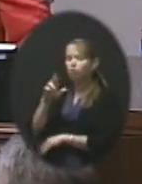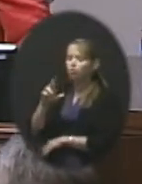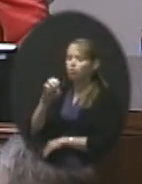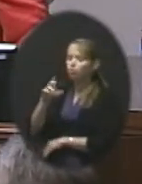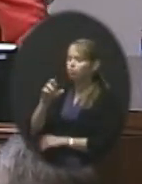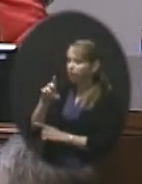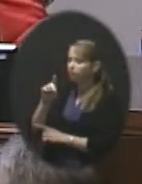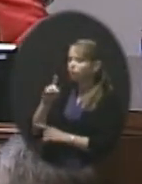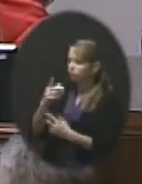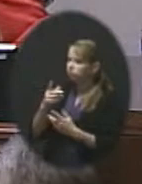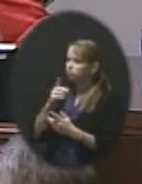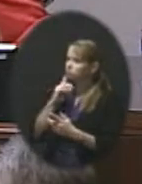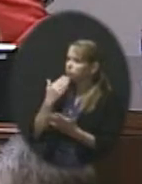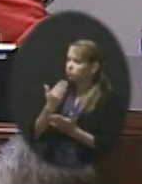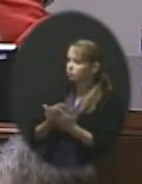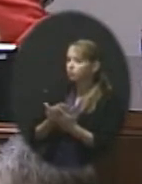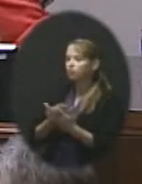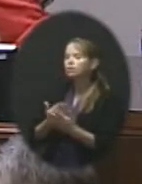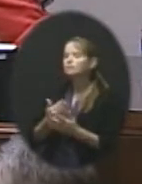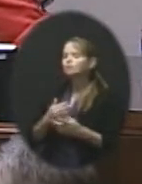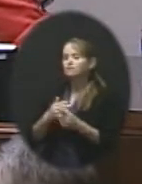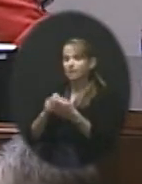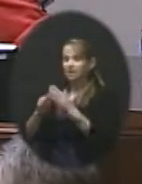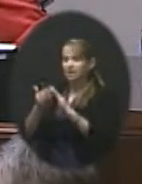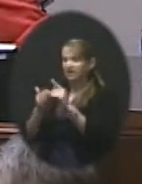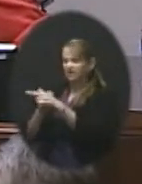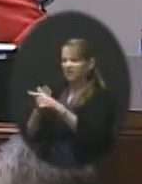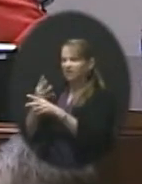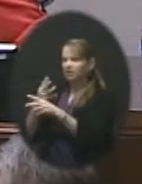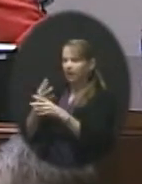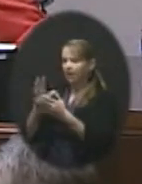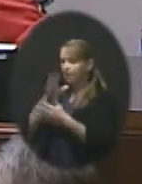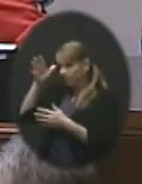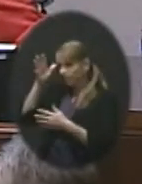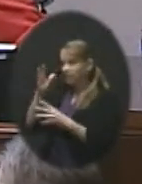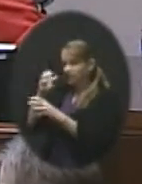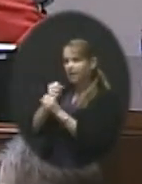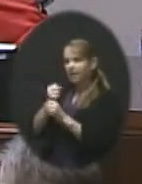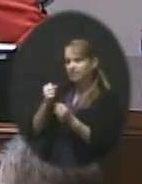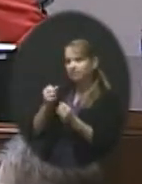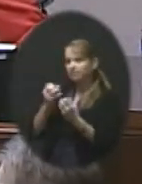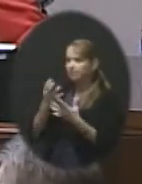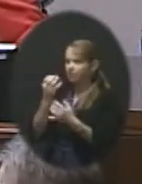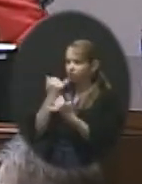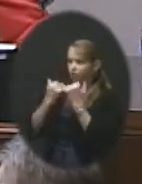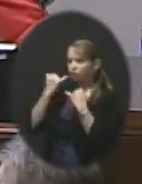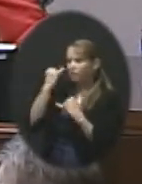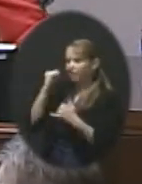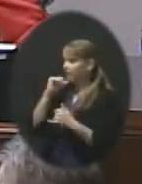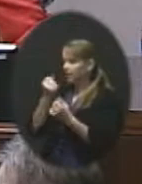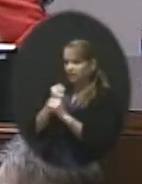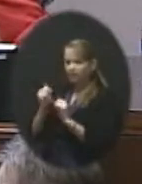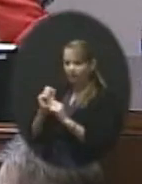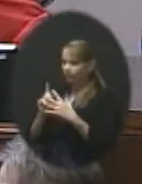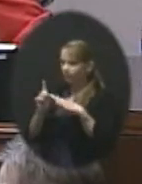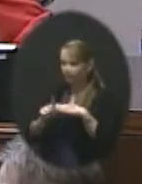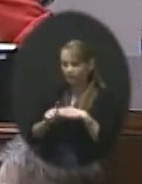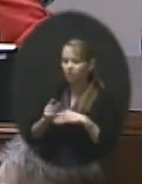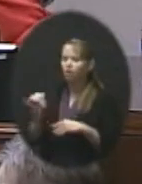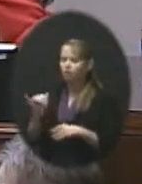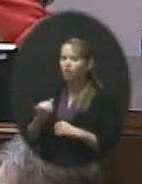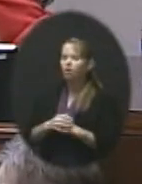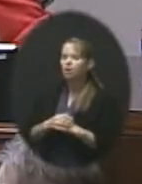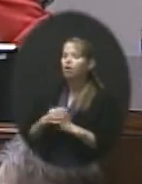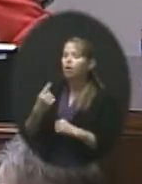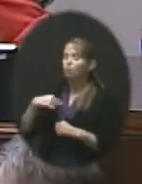They get as many calls as we would if there wasn't safe passage. It's their streets. It's their sidewalks in many situations. We've had great partnership